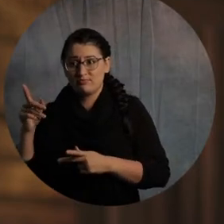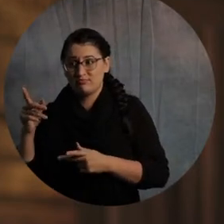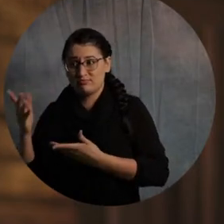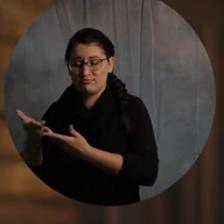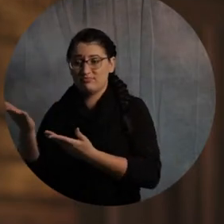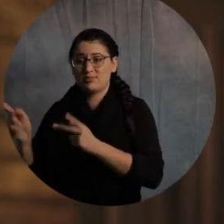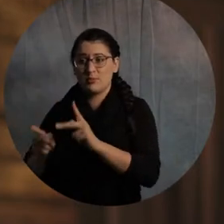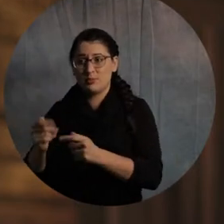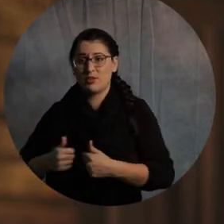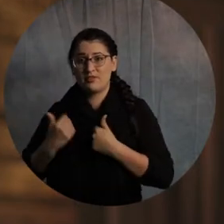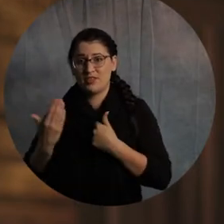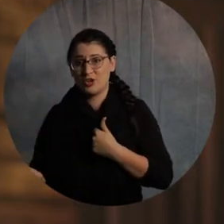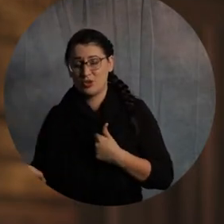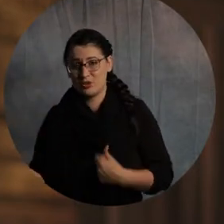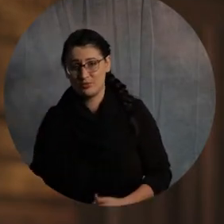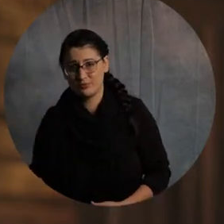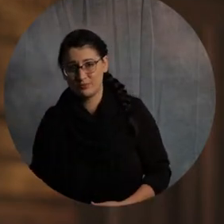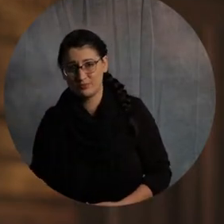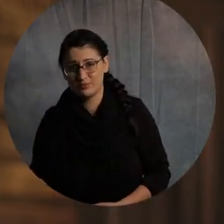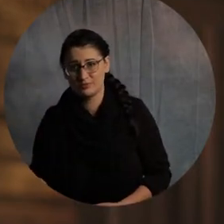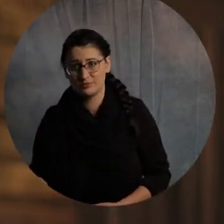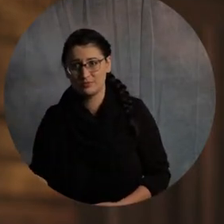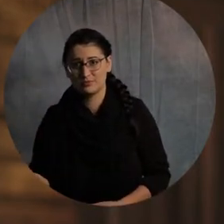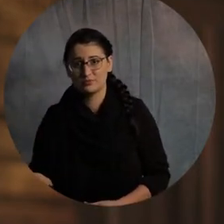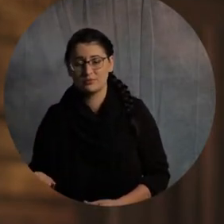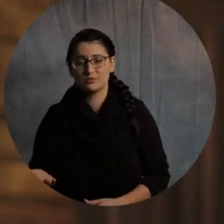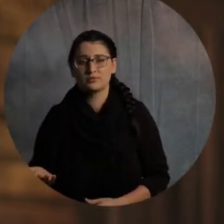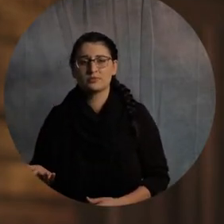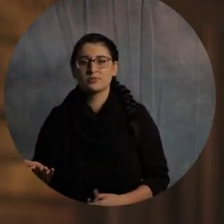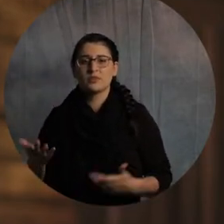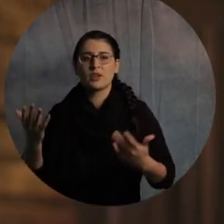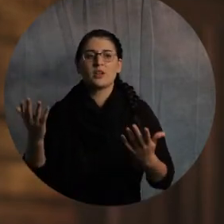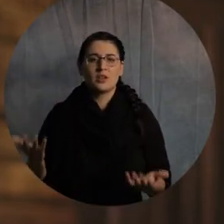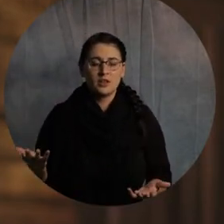thing that the silversmiths, gods that he's making are not really gods.